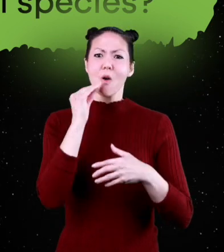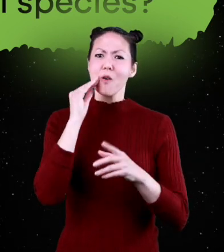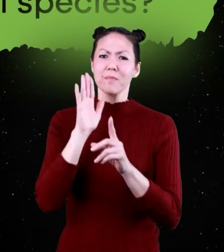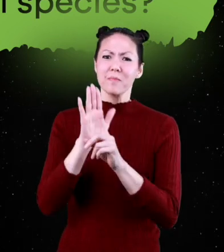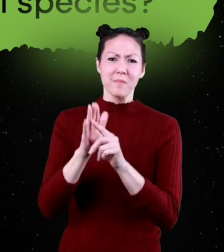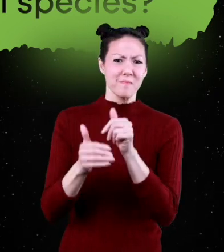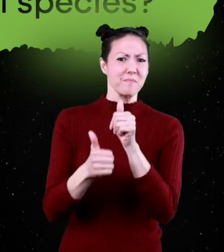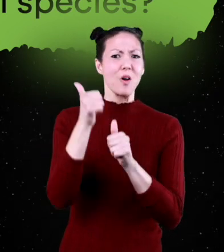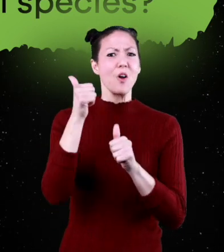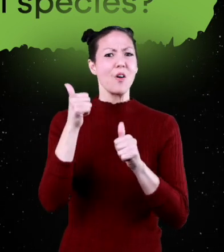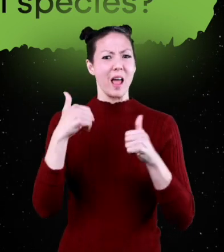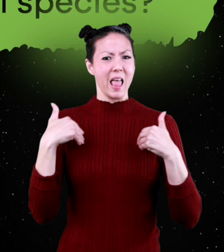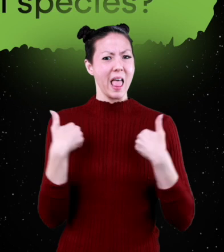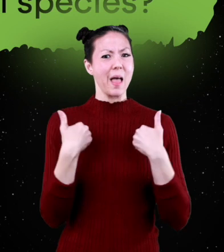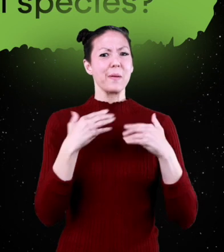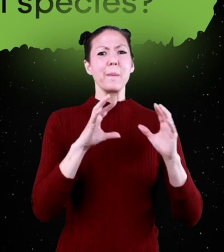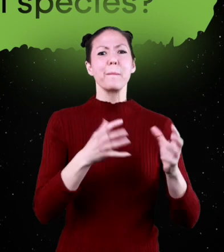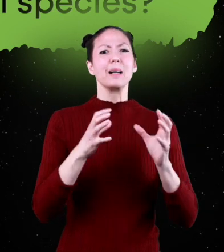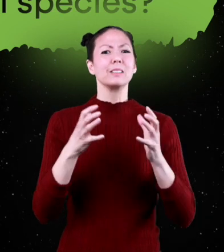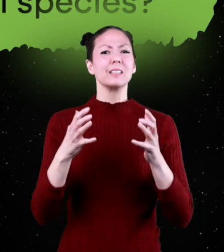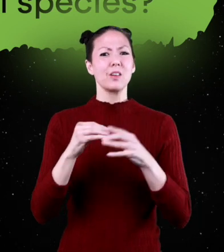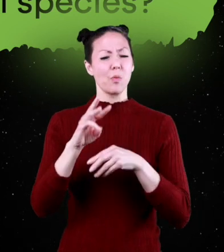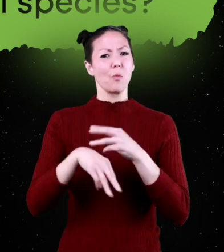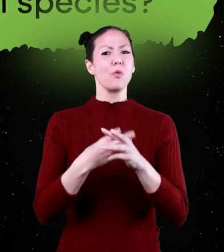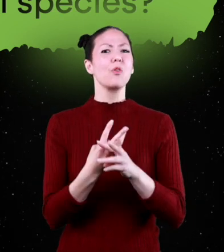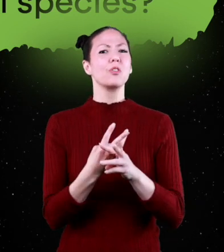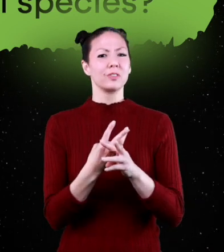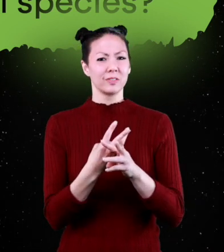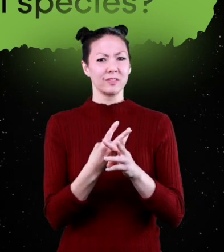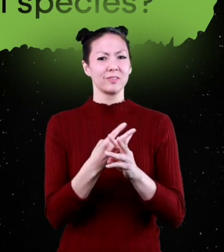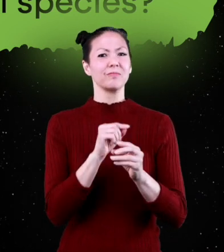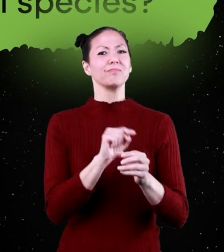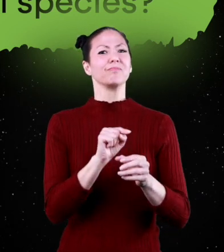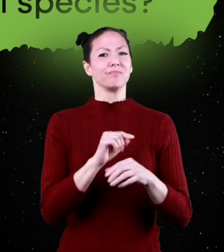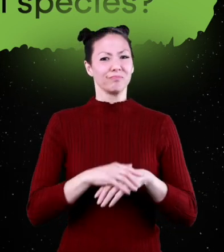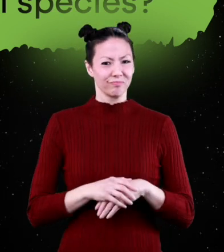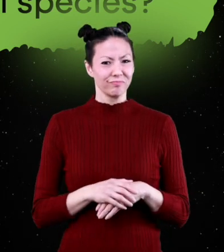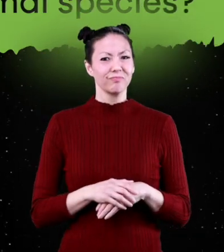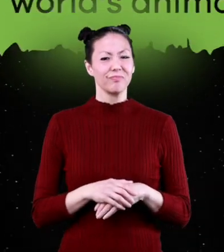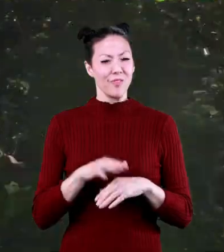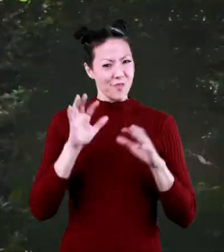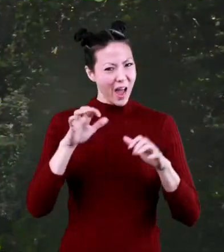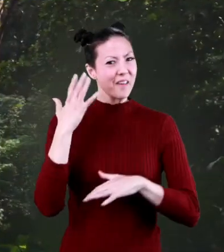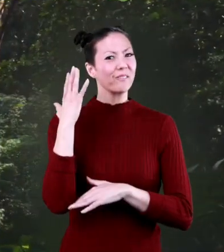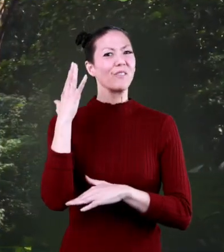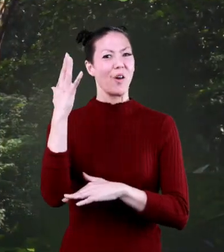but is home to more than half of the world's animal species?